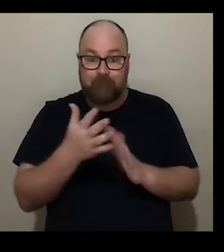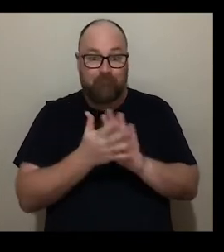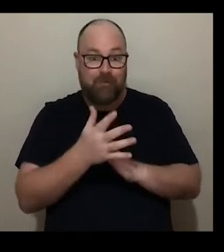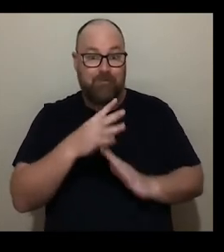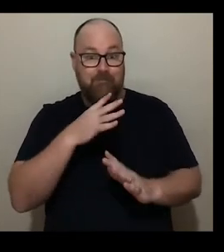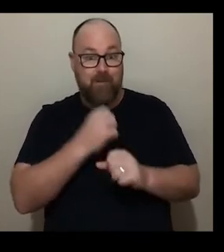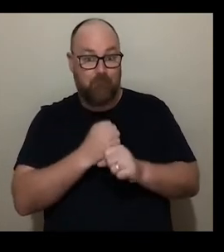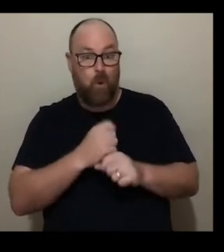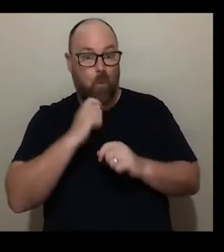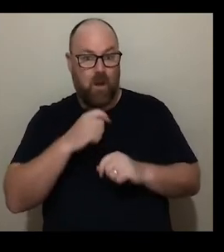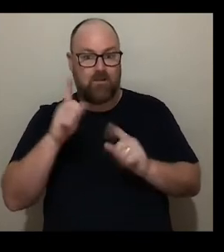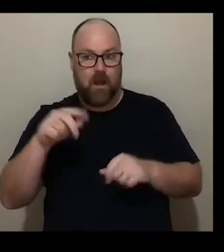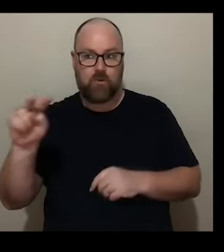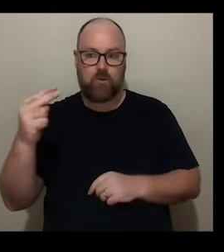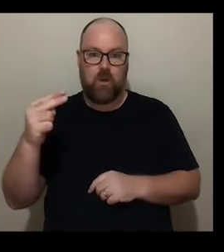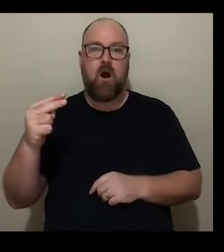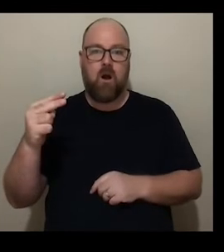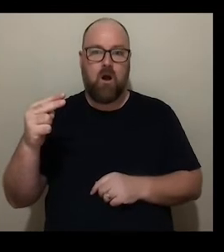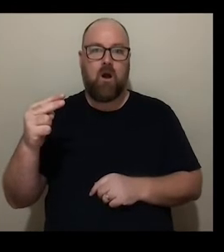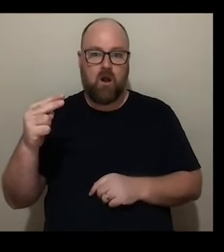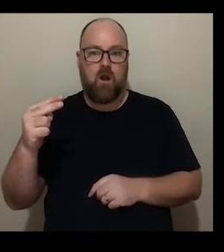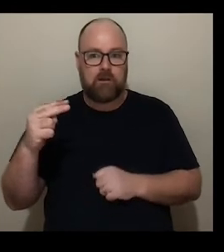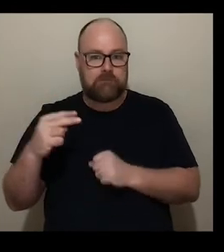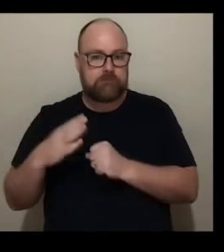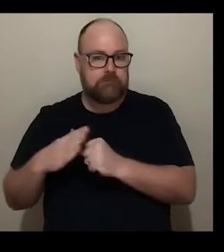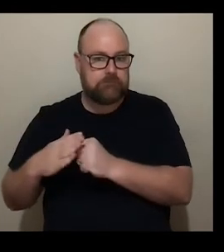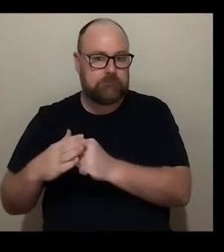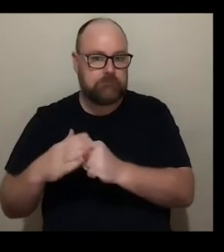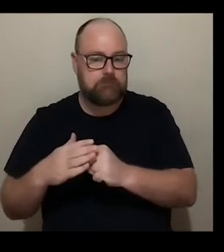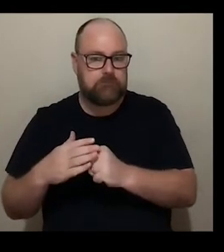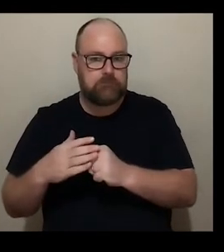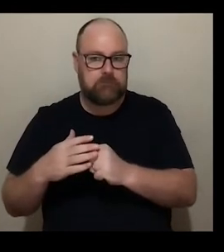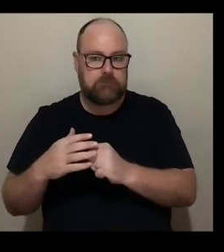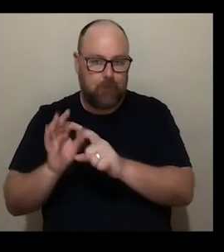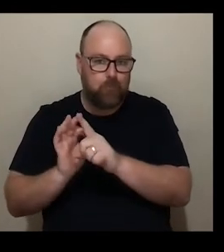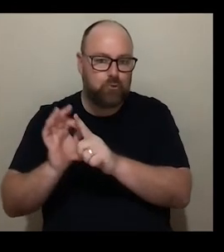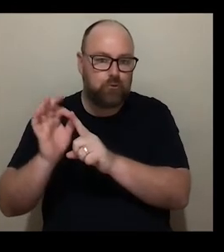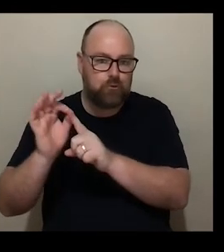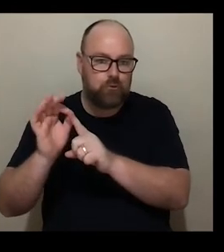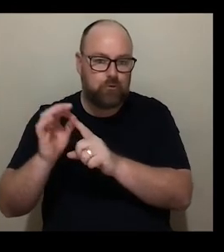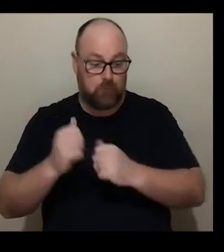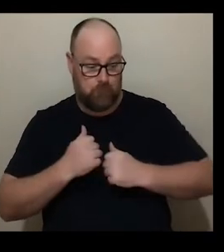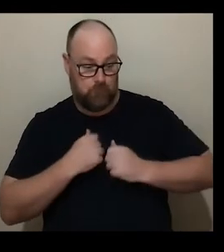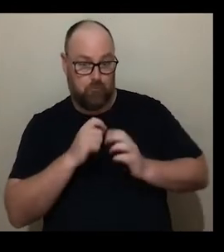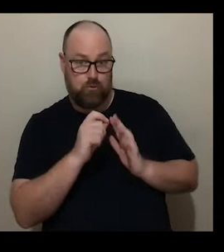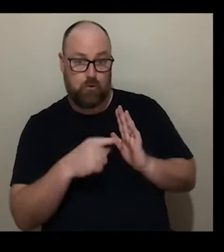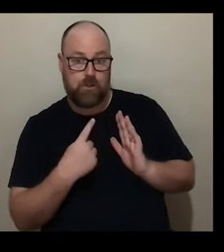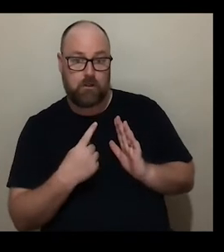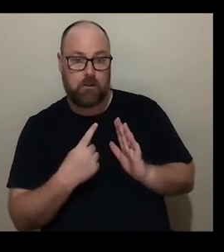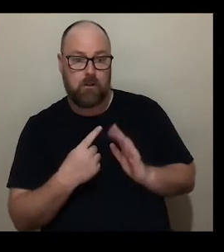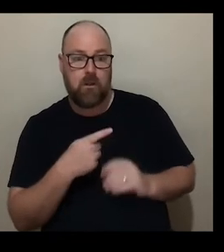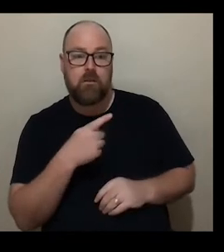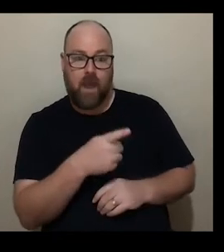do start addressing some of the issues that matter and certainly I know that the project uh was